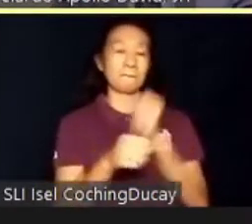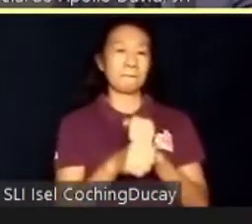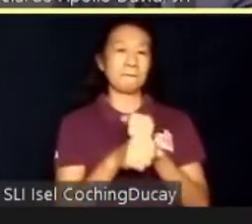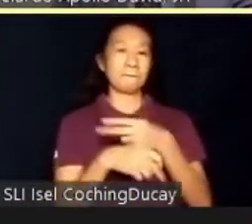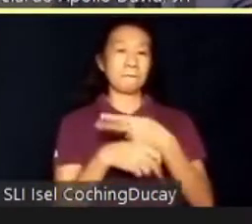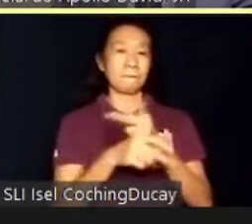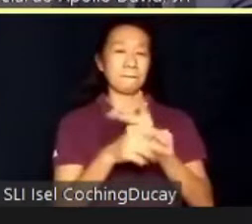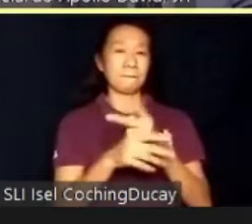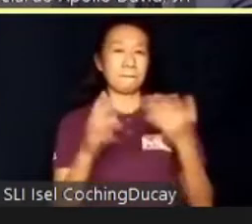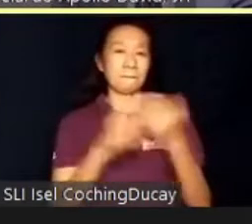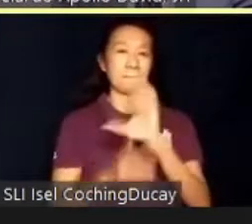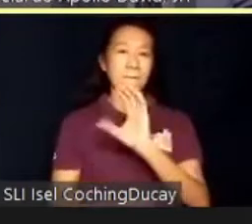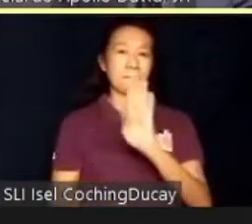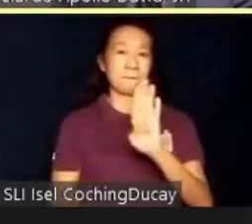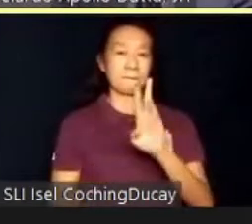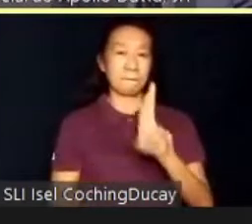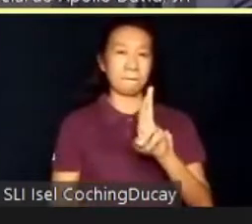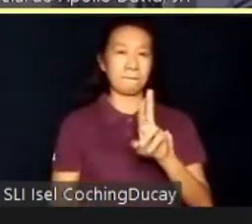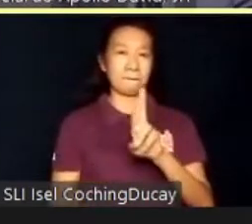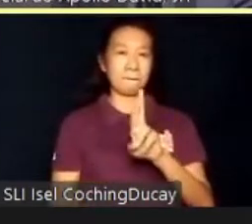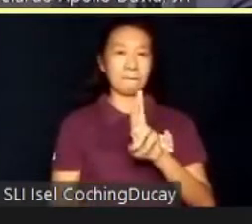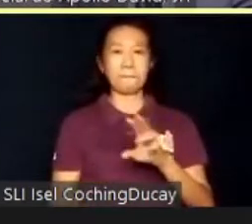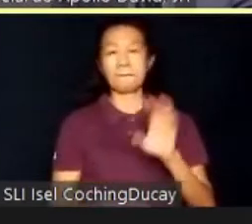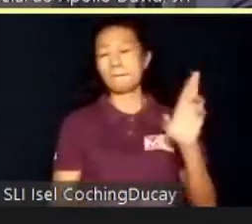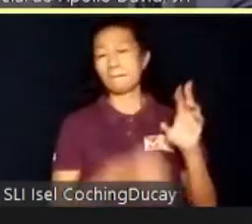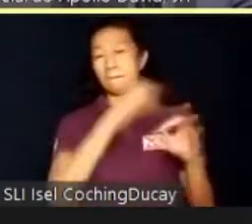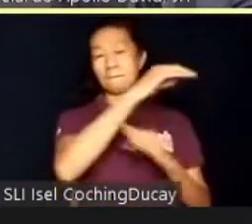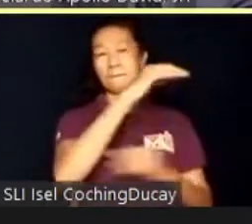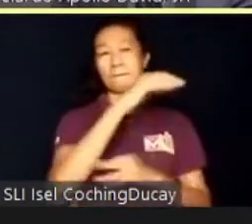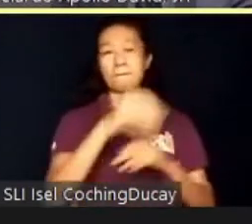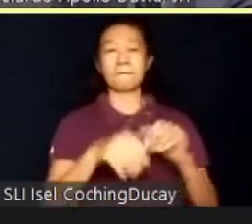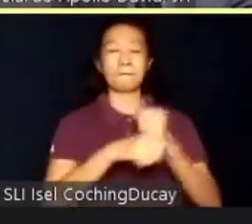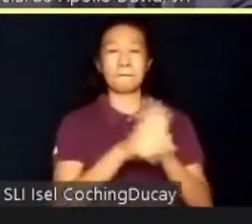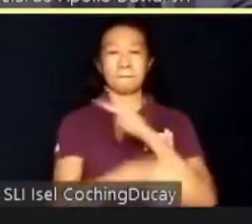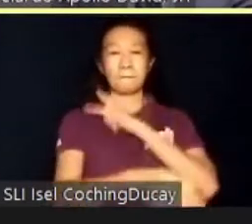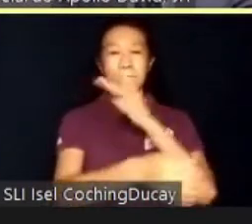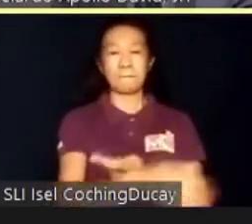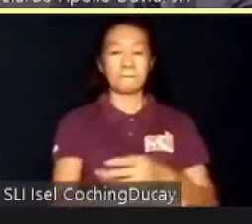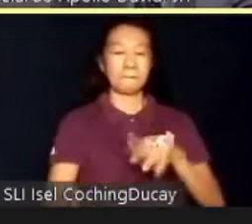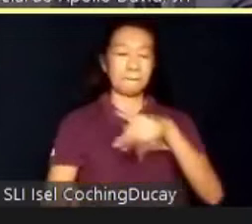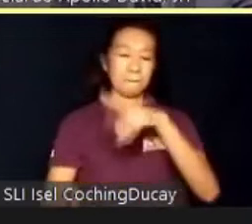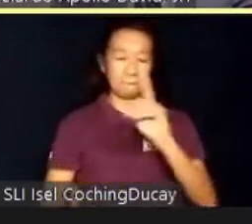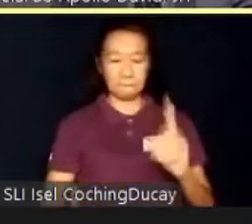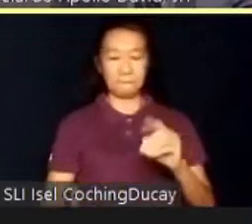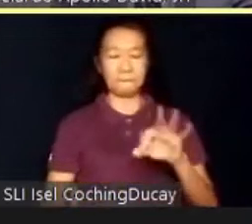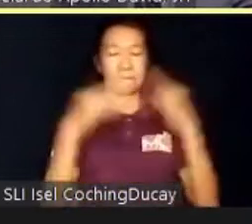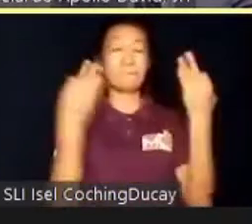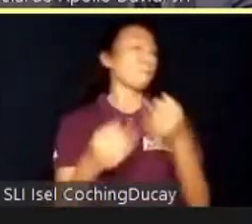Through CBR, the REACH Foundation empowers the PWD, the family, by making